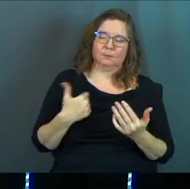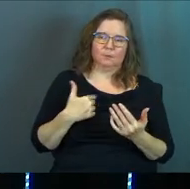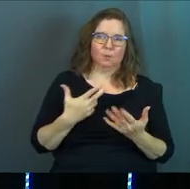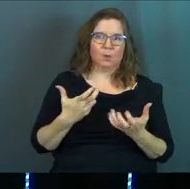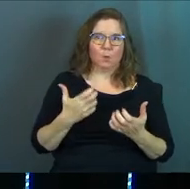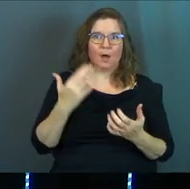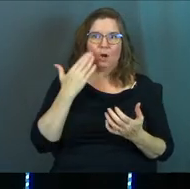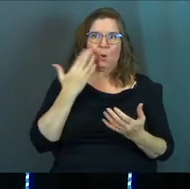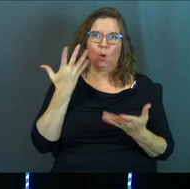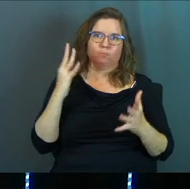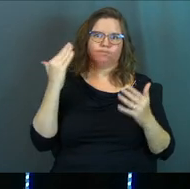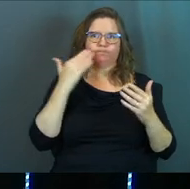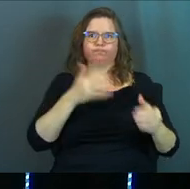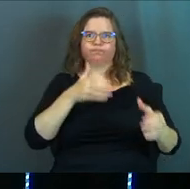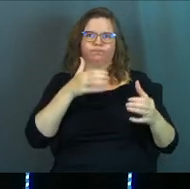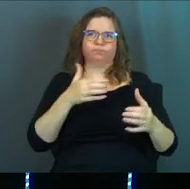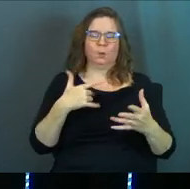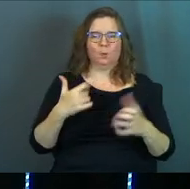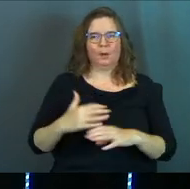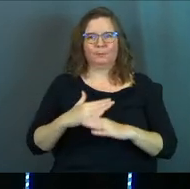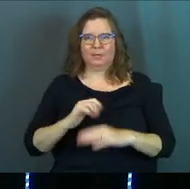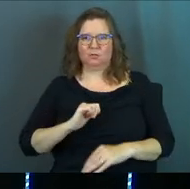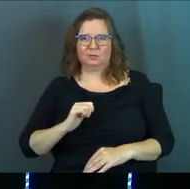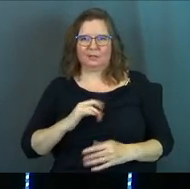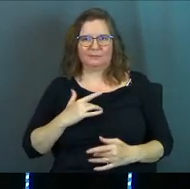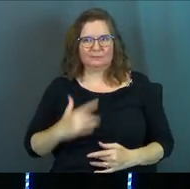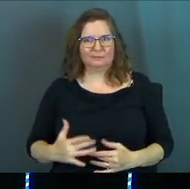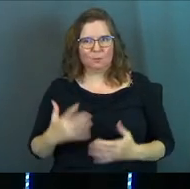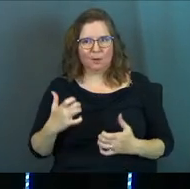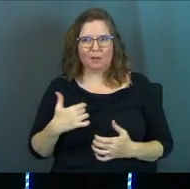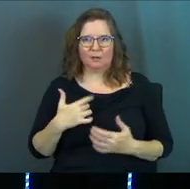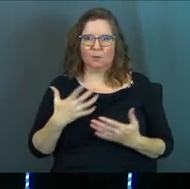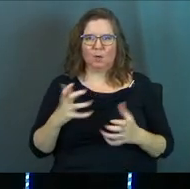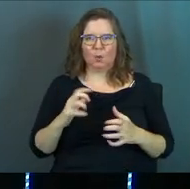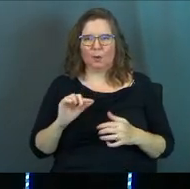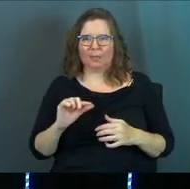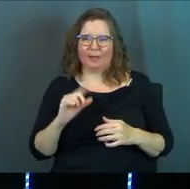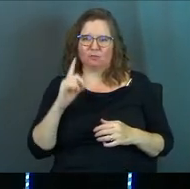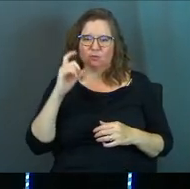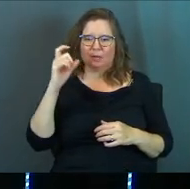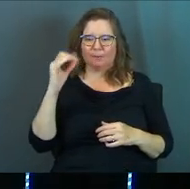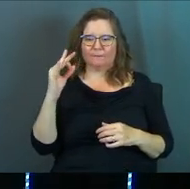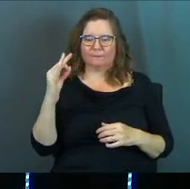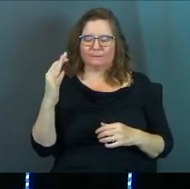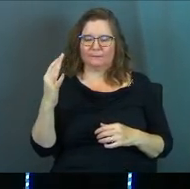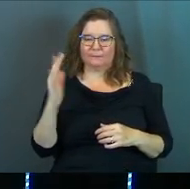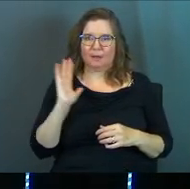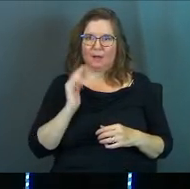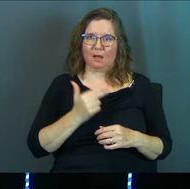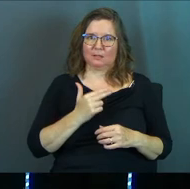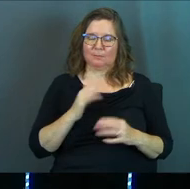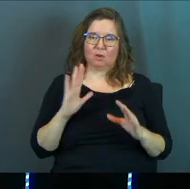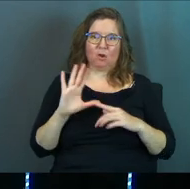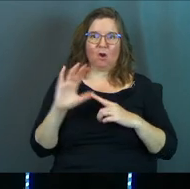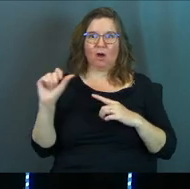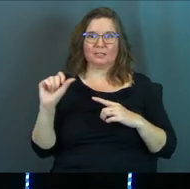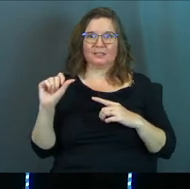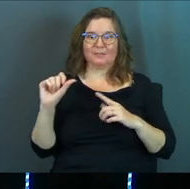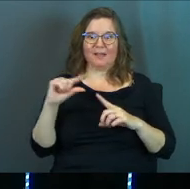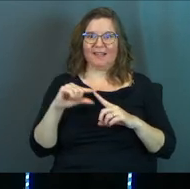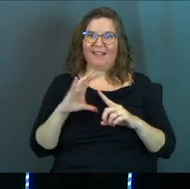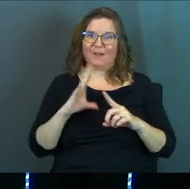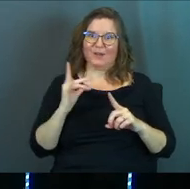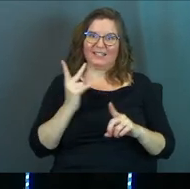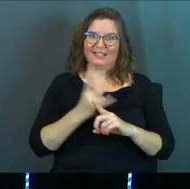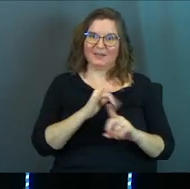We want to know it all and we want to protect ourselves and we don't want that little dream of us being awesome to die.